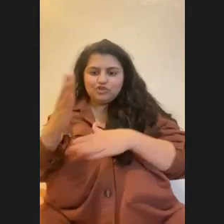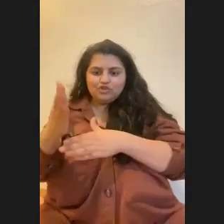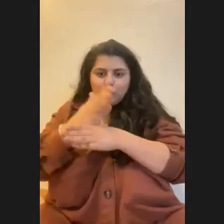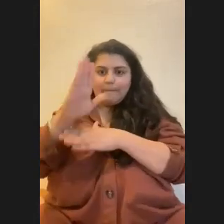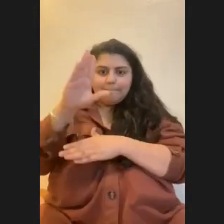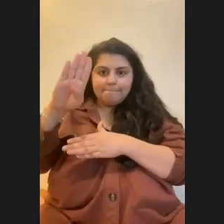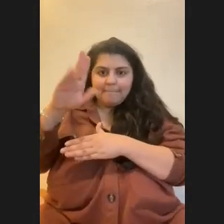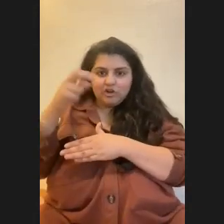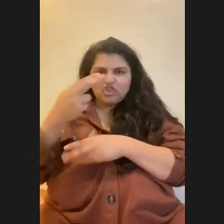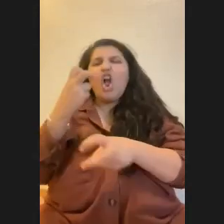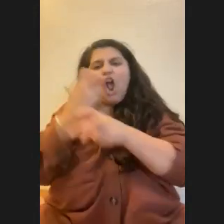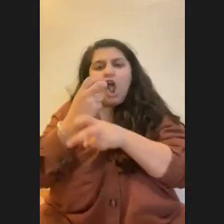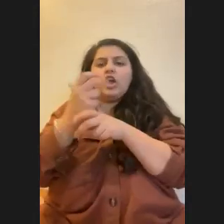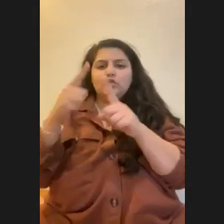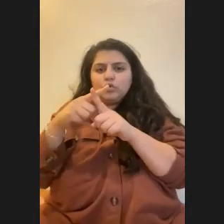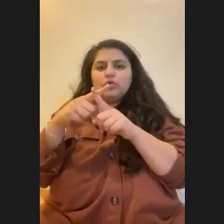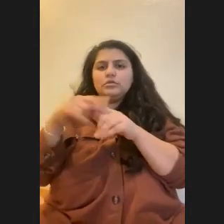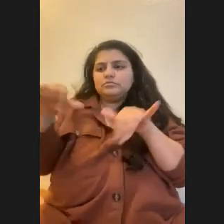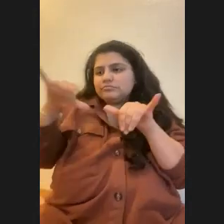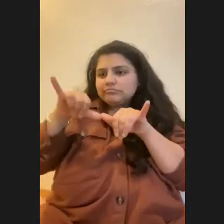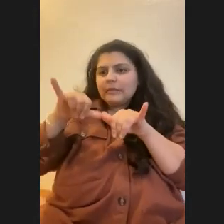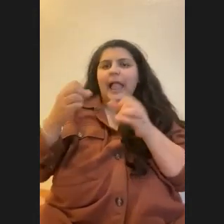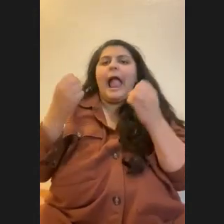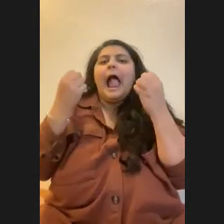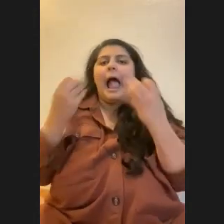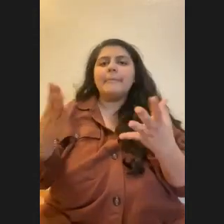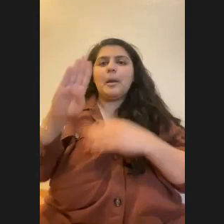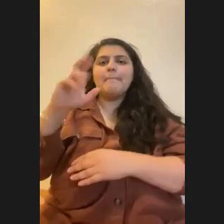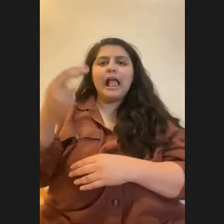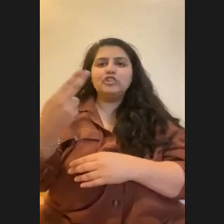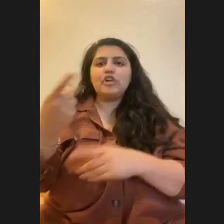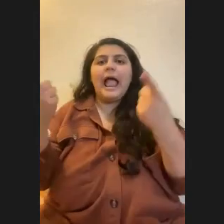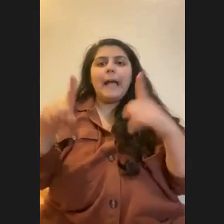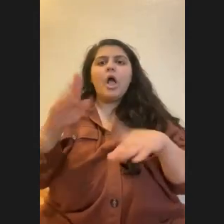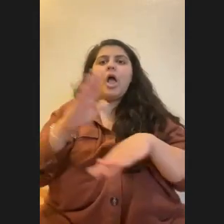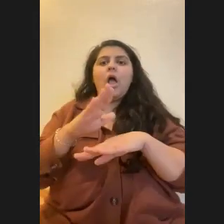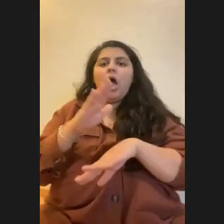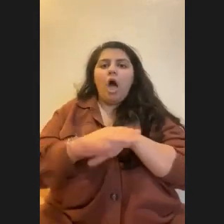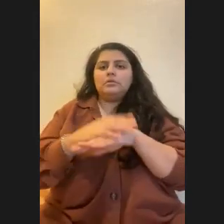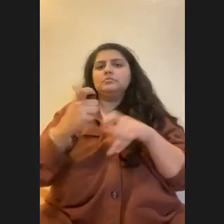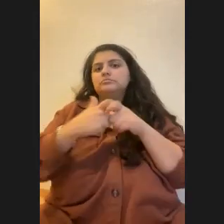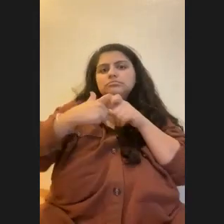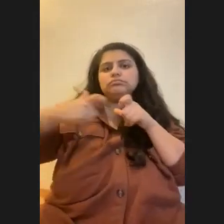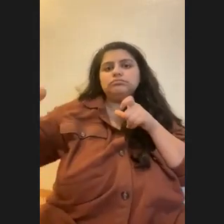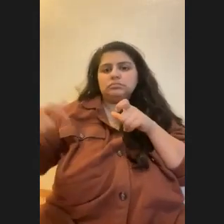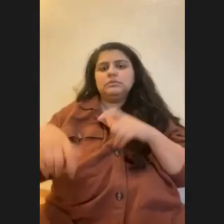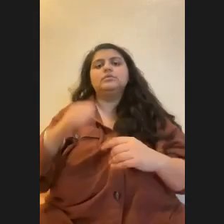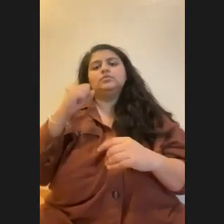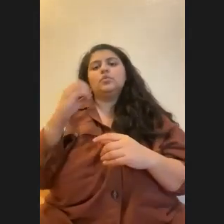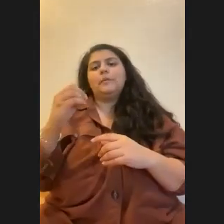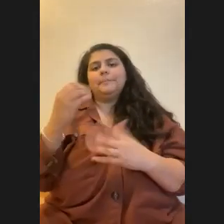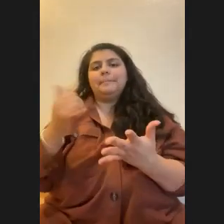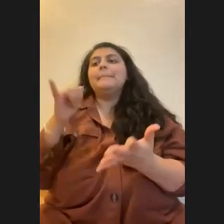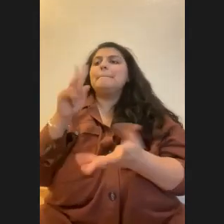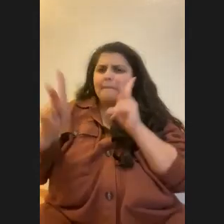hard to really quantify the level of bleaching that you're experiencing on a wide scale. But it's definitely something people are looking into. And I don't know the